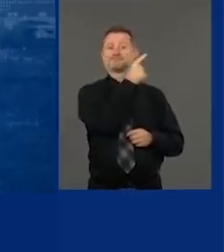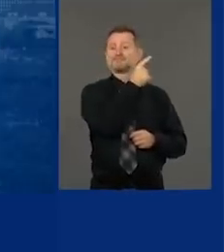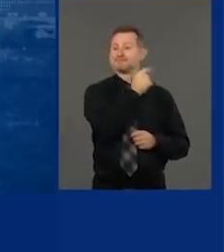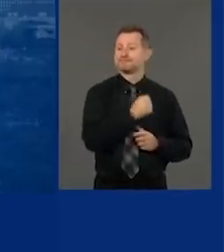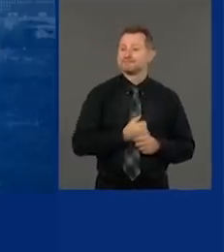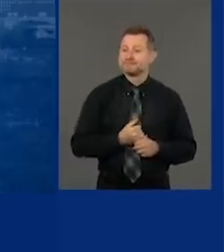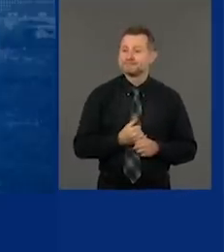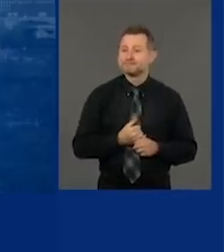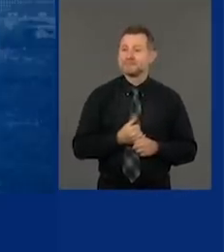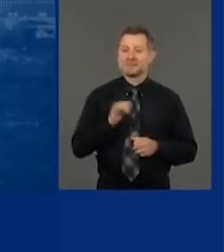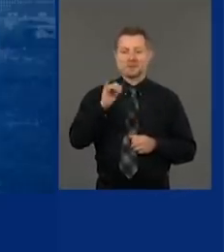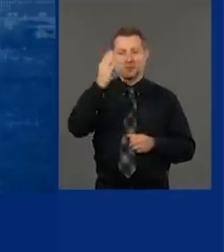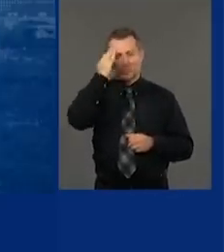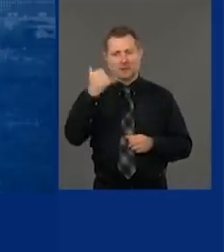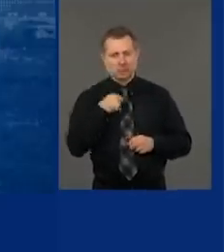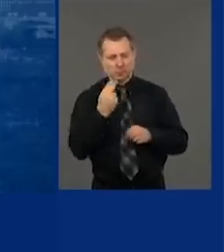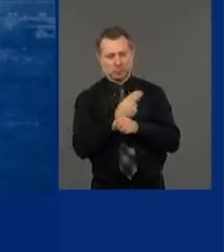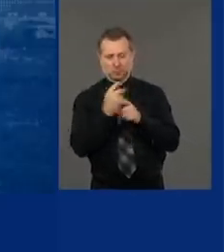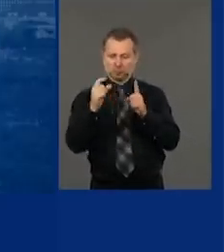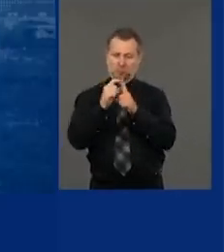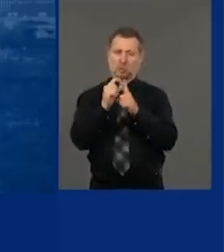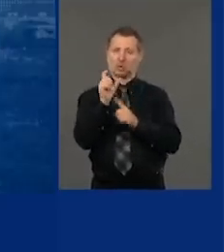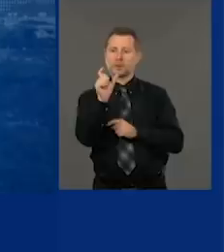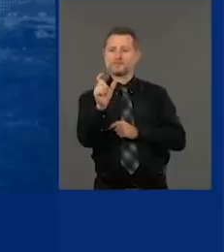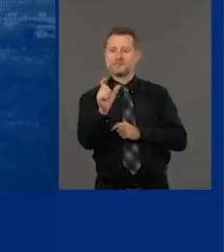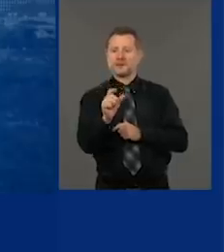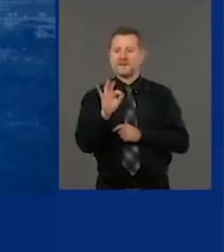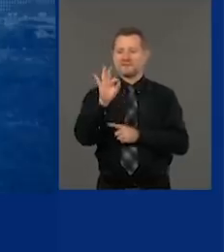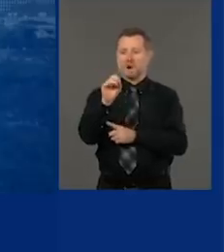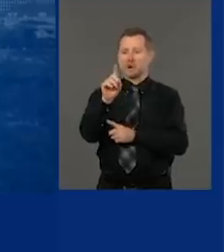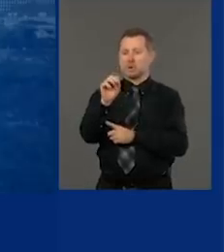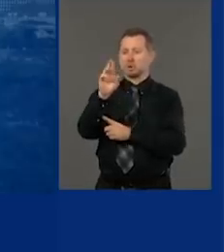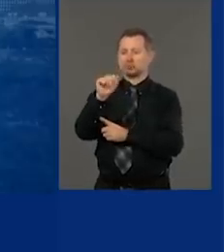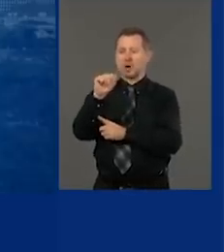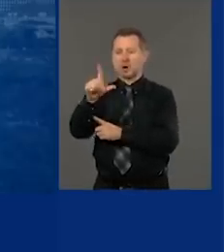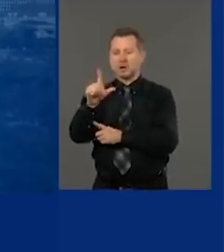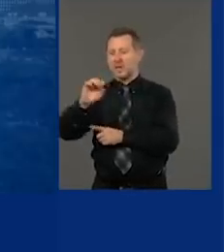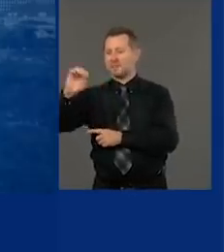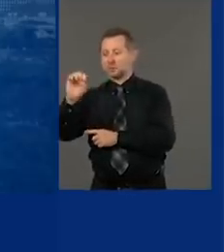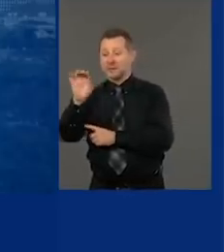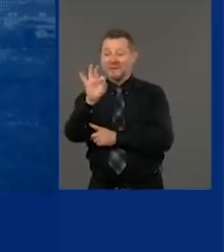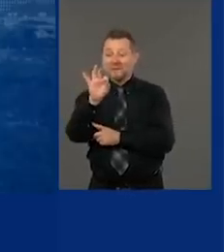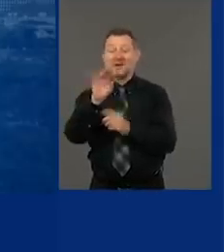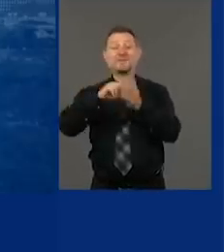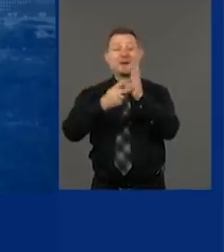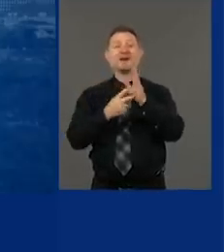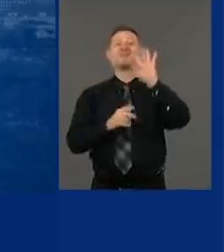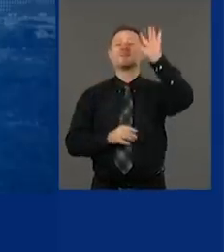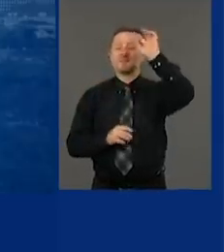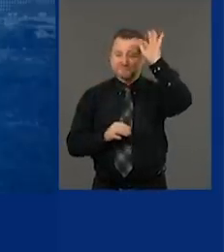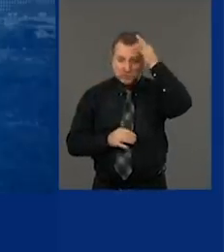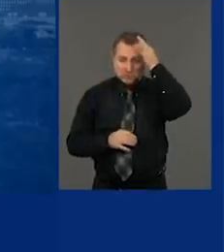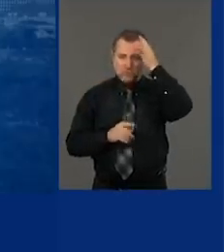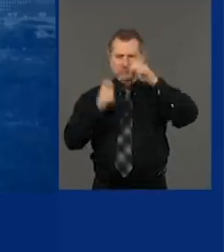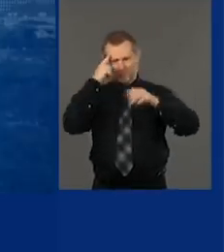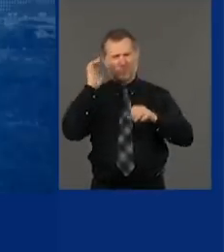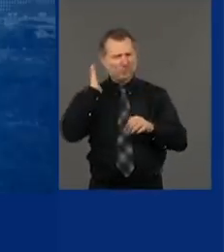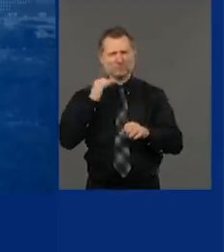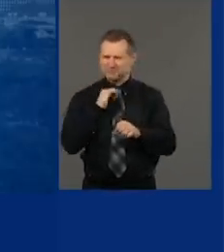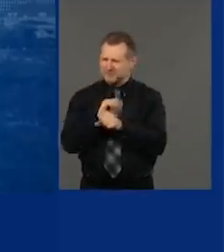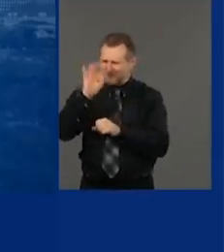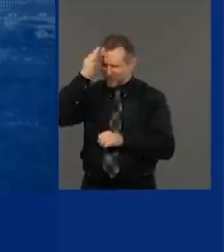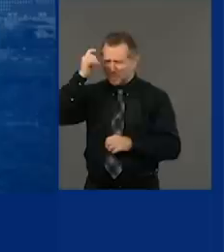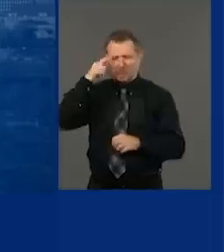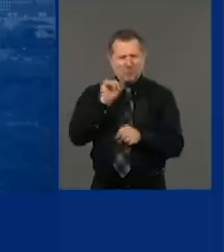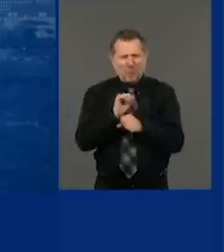That's why they use the word federal in all of those expressions. I was in the federal government. When there's